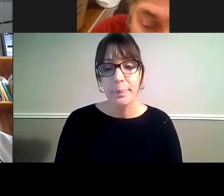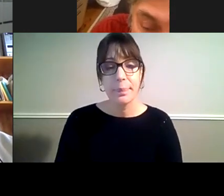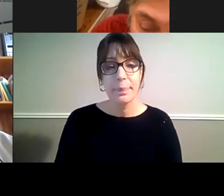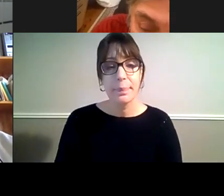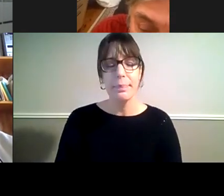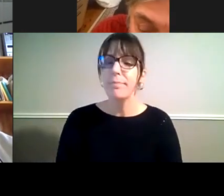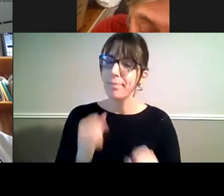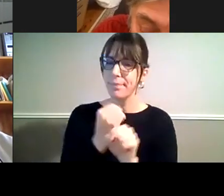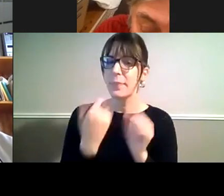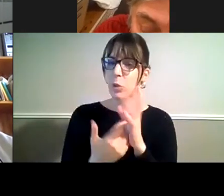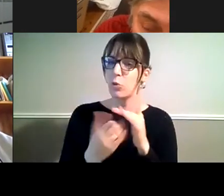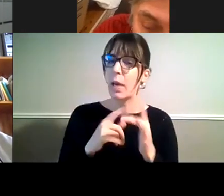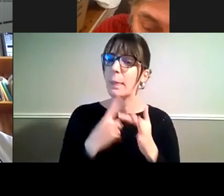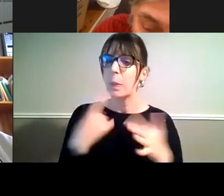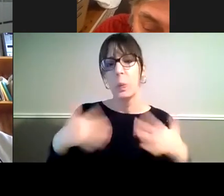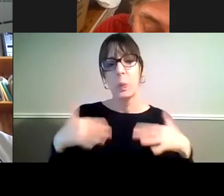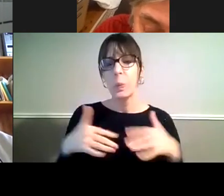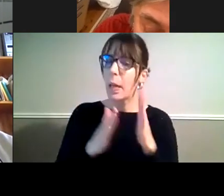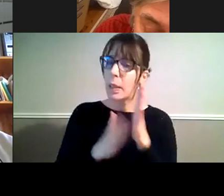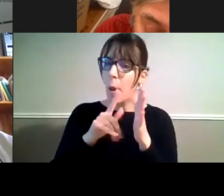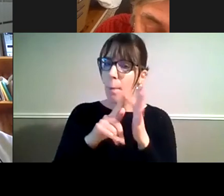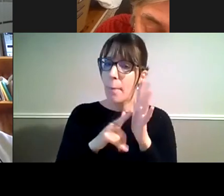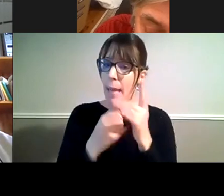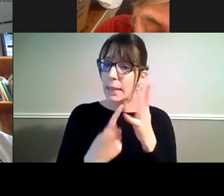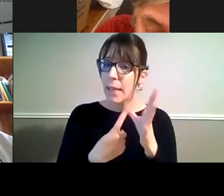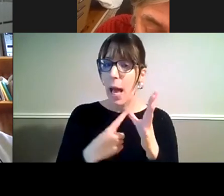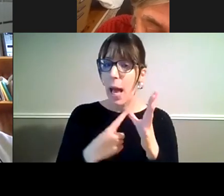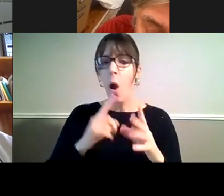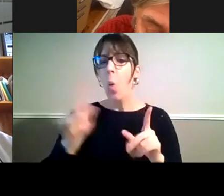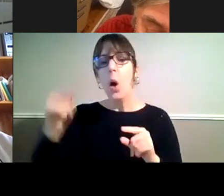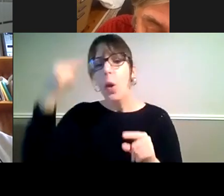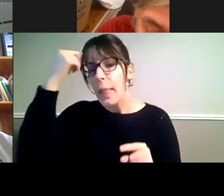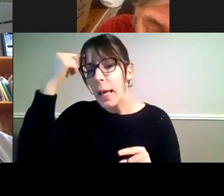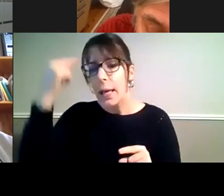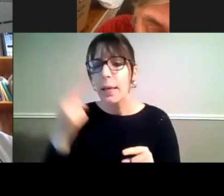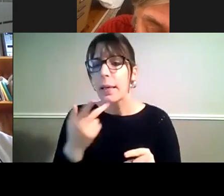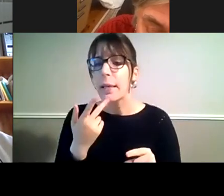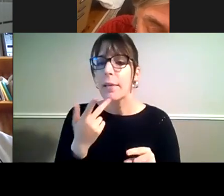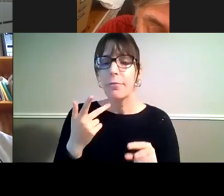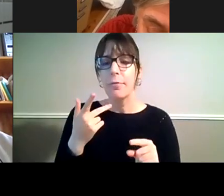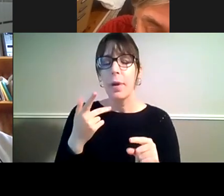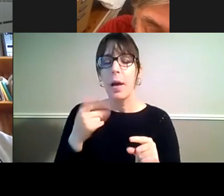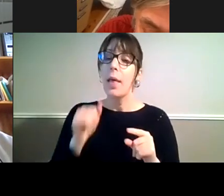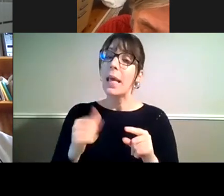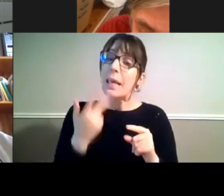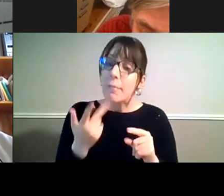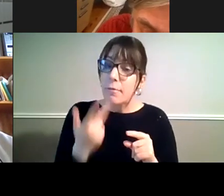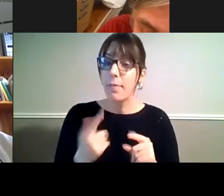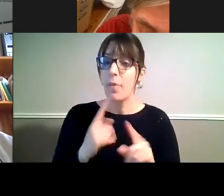let me come to you. What are your thoughts if these recommendations come into place in 2024?